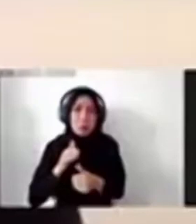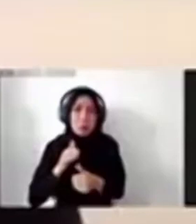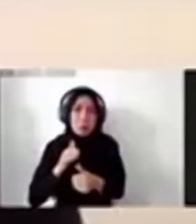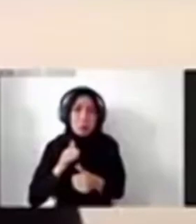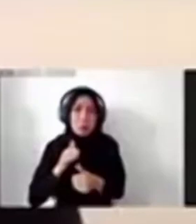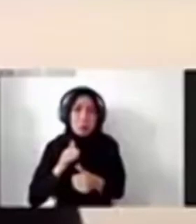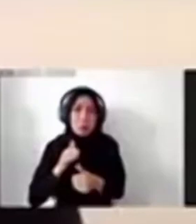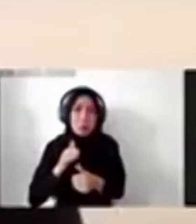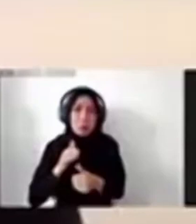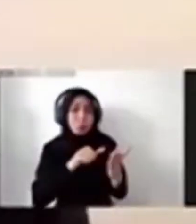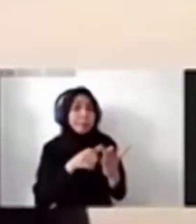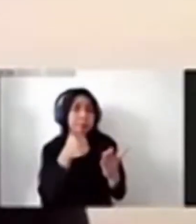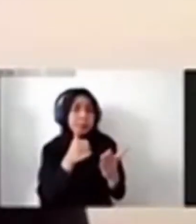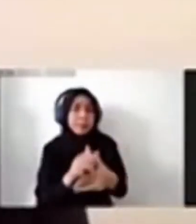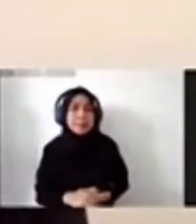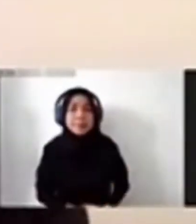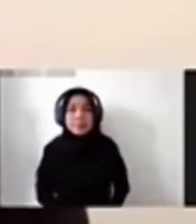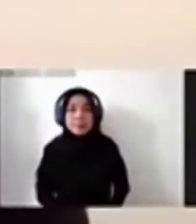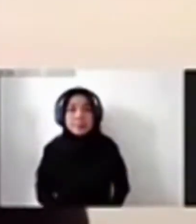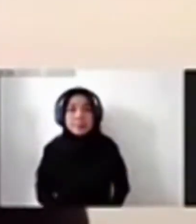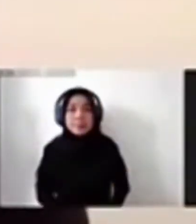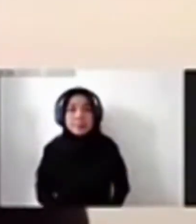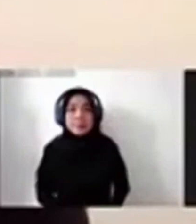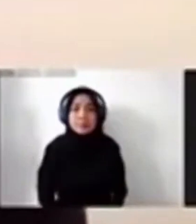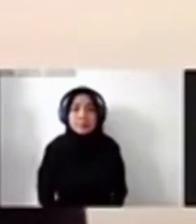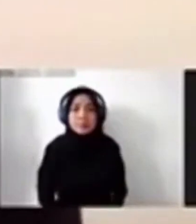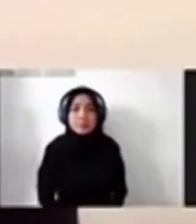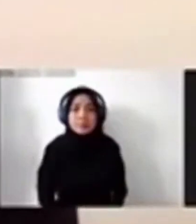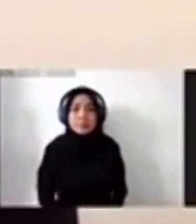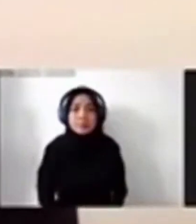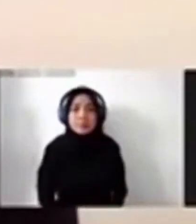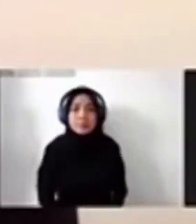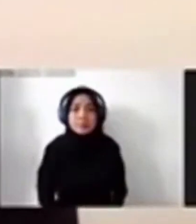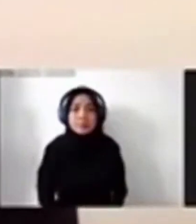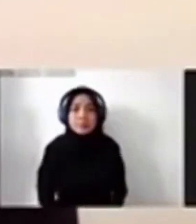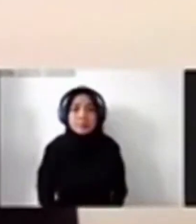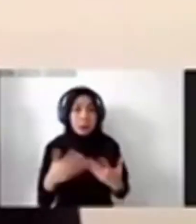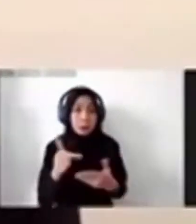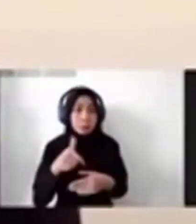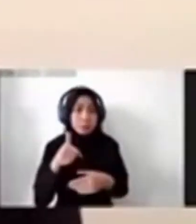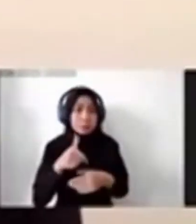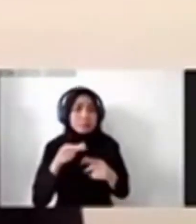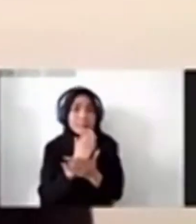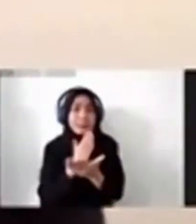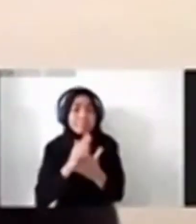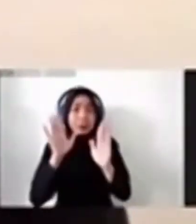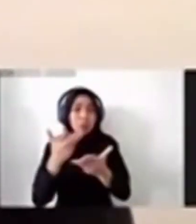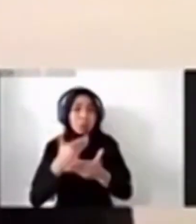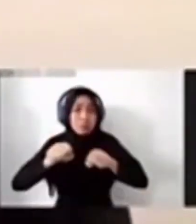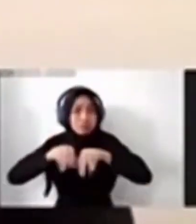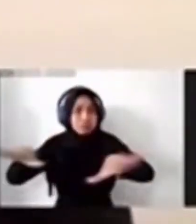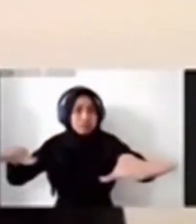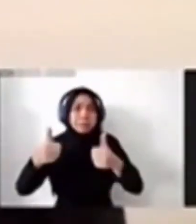And also, I'd like to encourage you to share today's conference to your social media networks. This session will